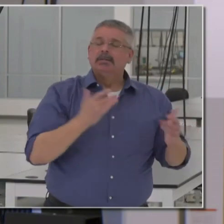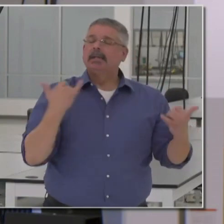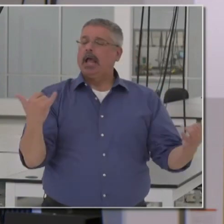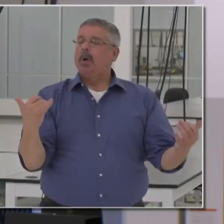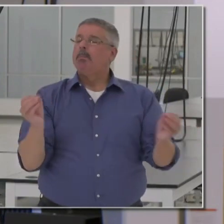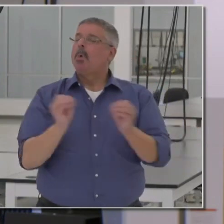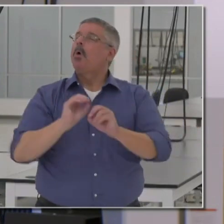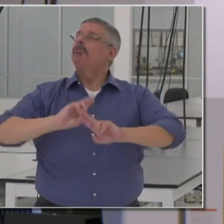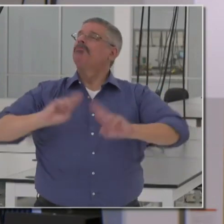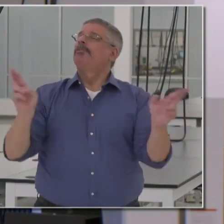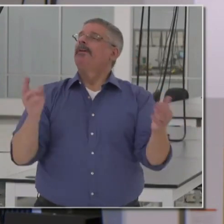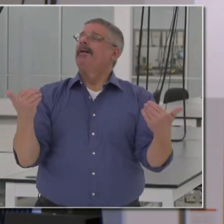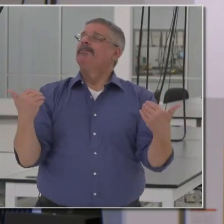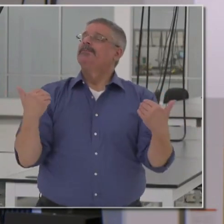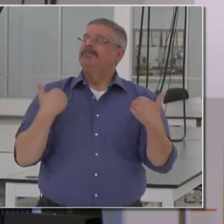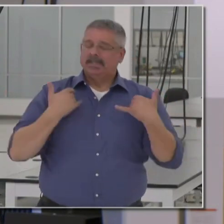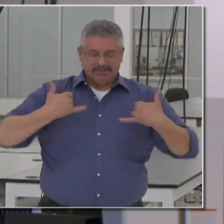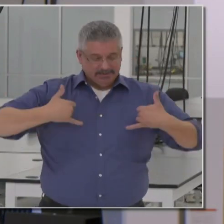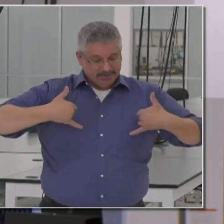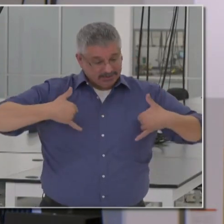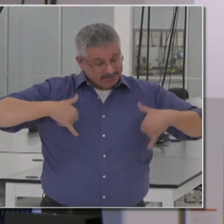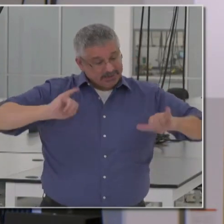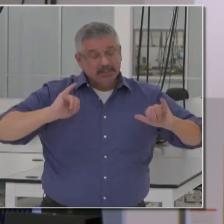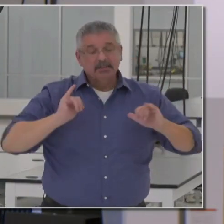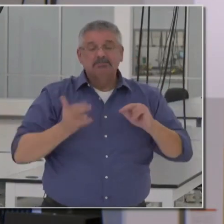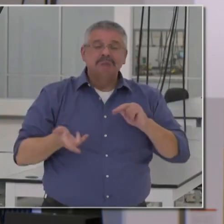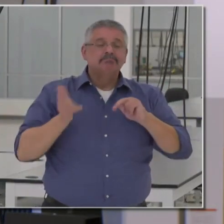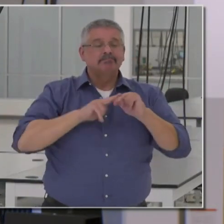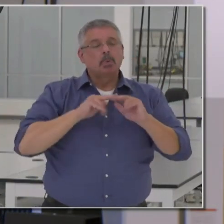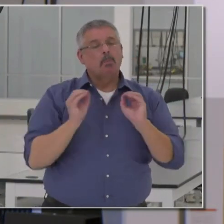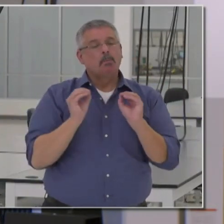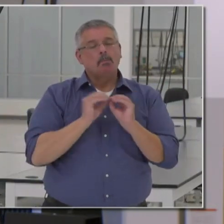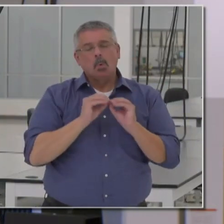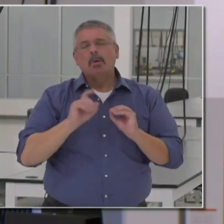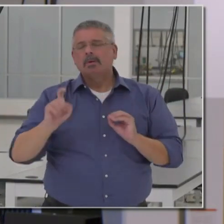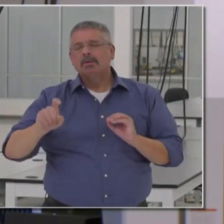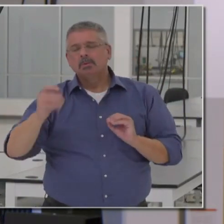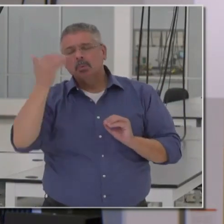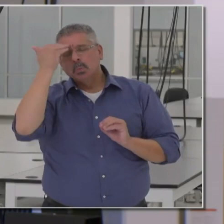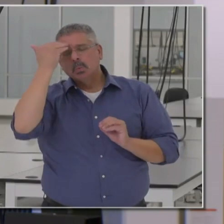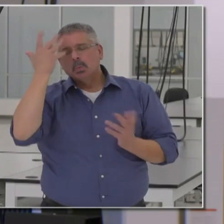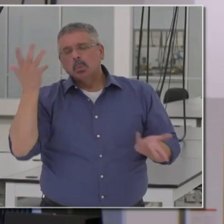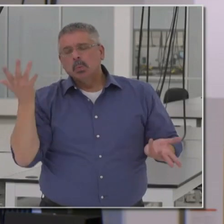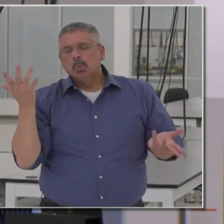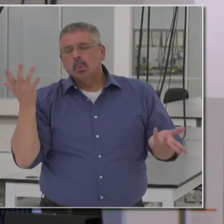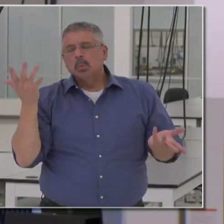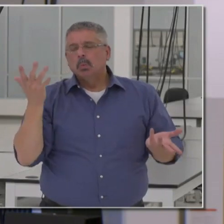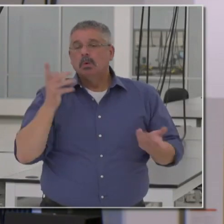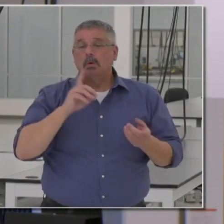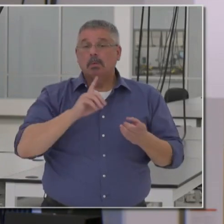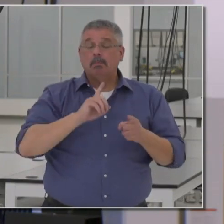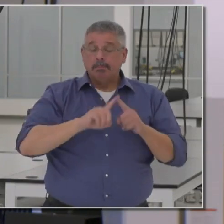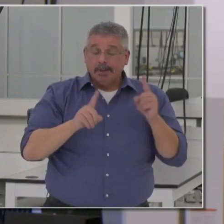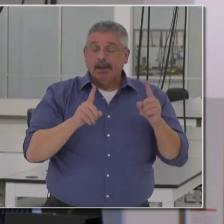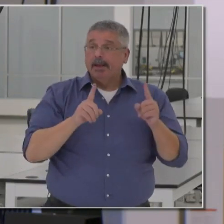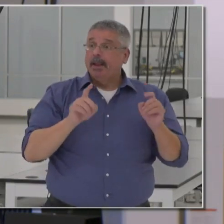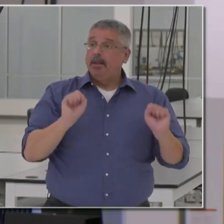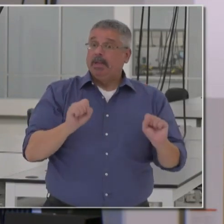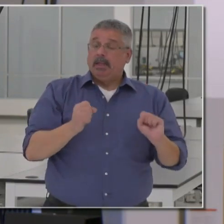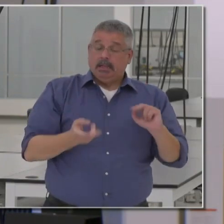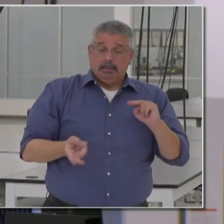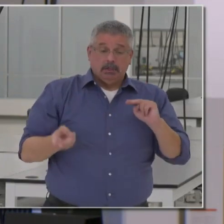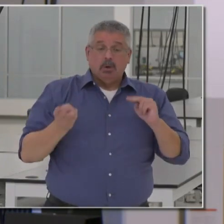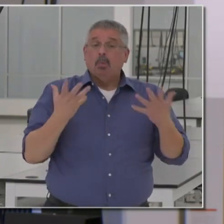abundance. Still, we'll have to do more. We recognize that. But the ability to substantially increase not